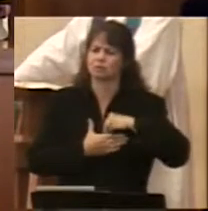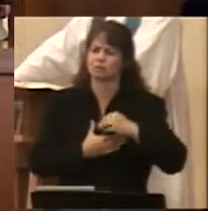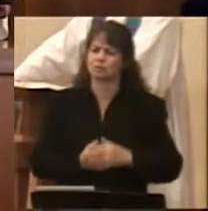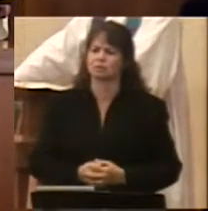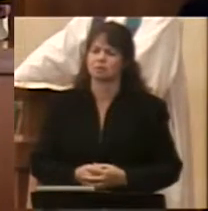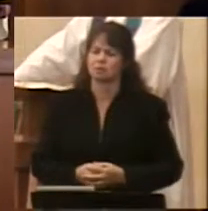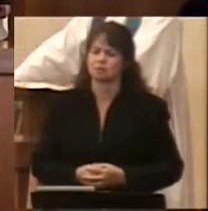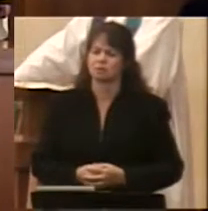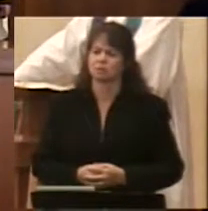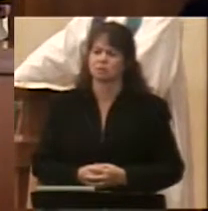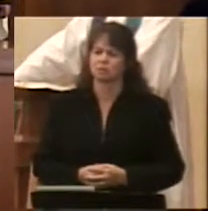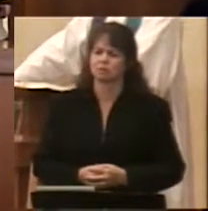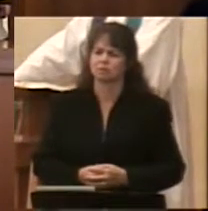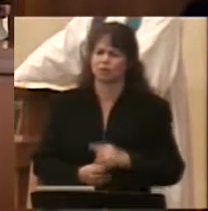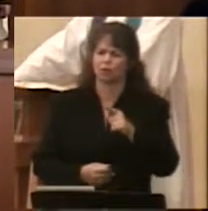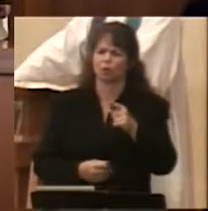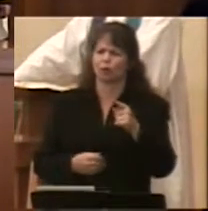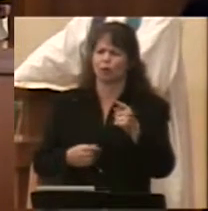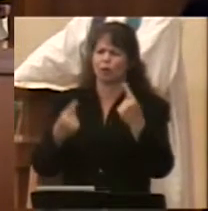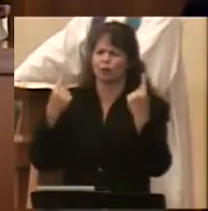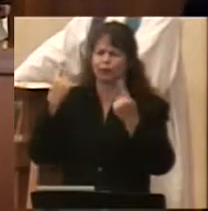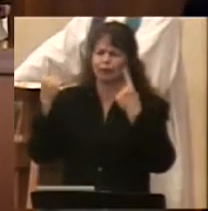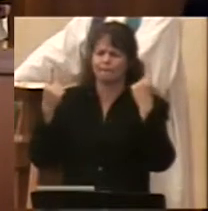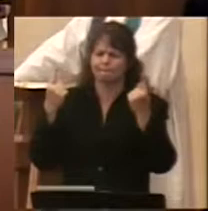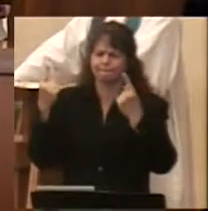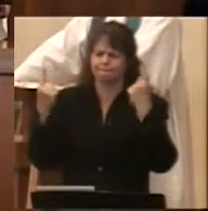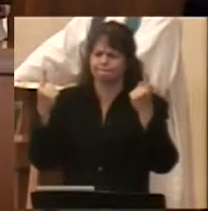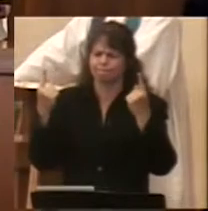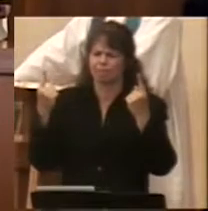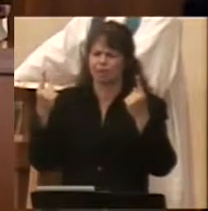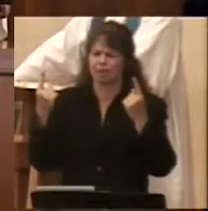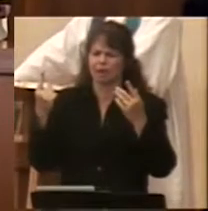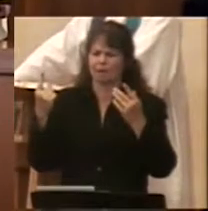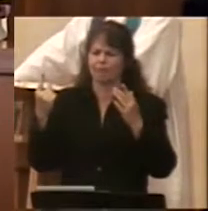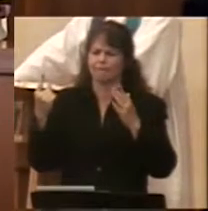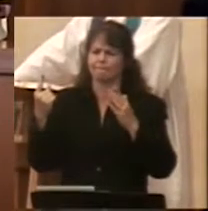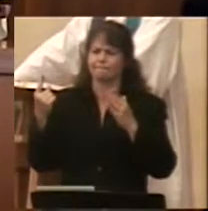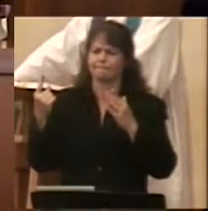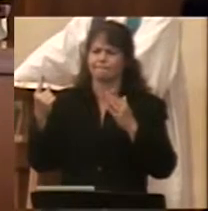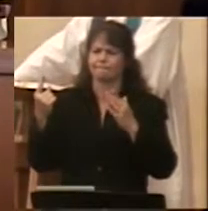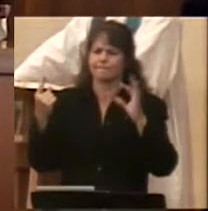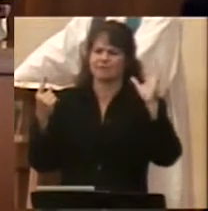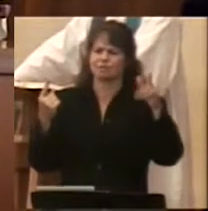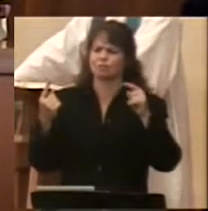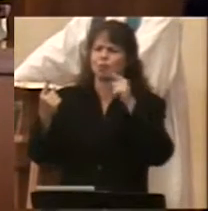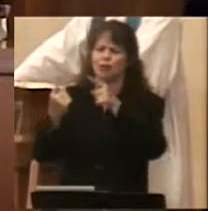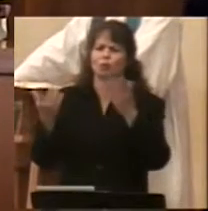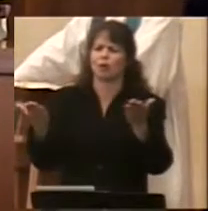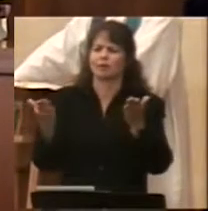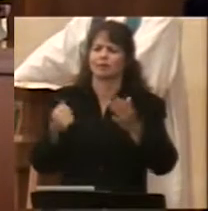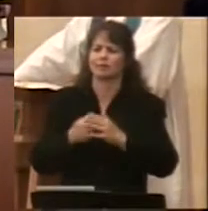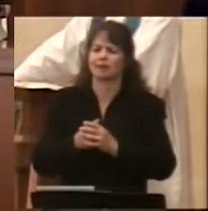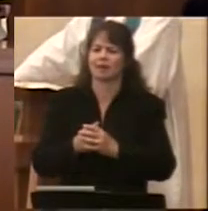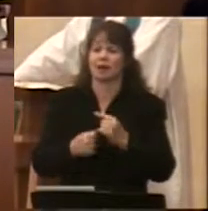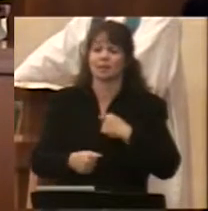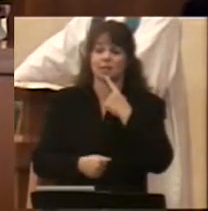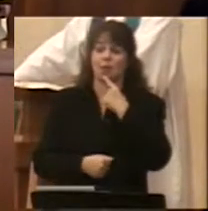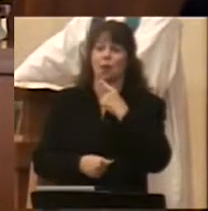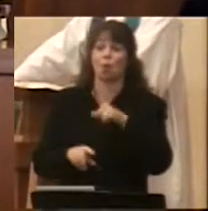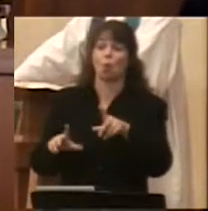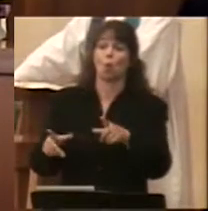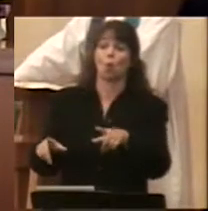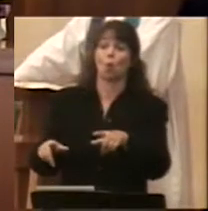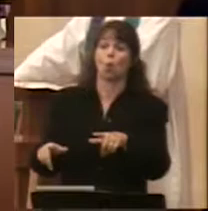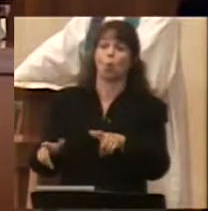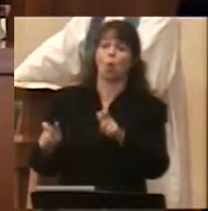And at this point, you may wonder, where is this going? I say, woe. Woe is us.